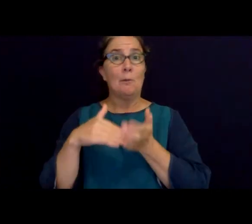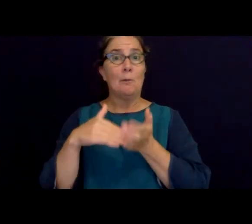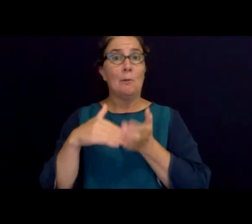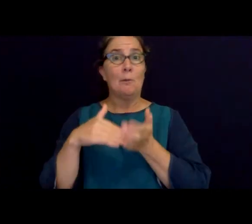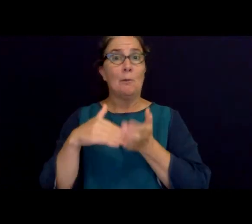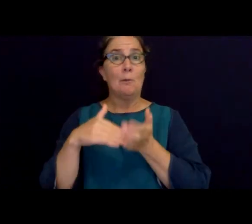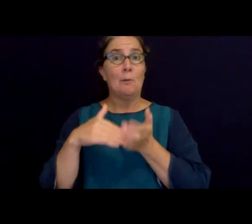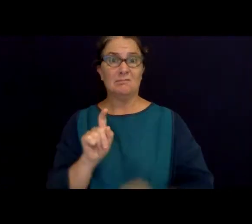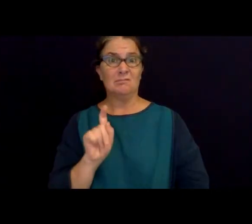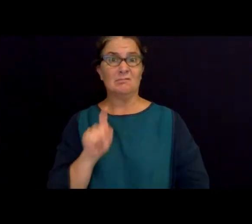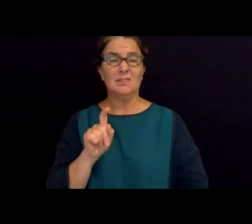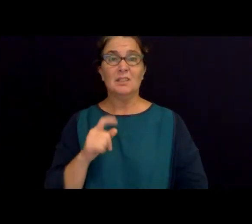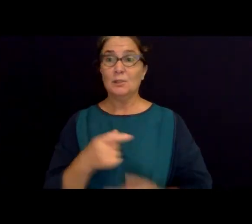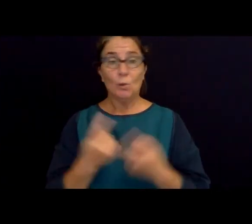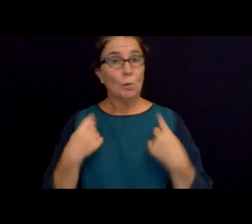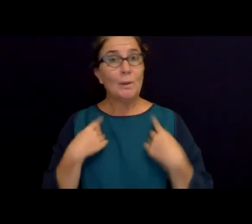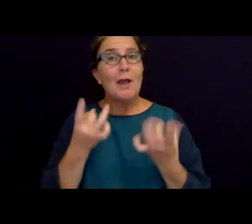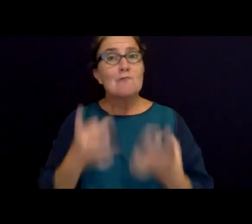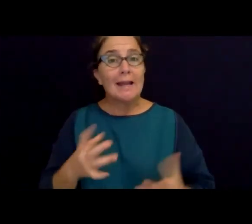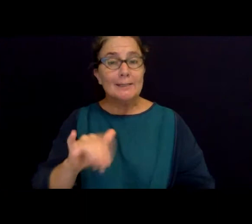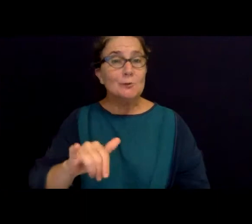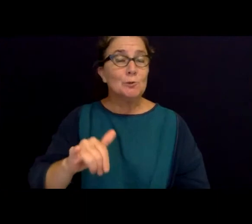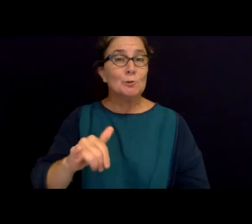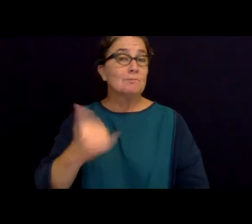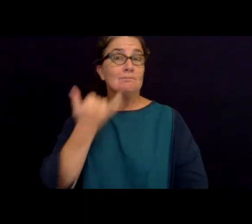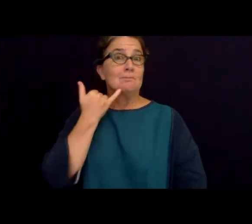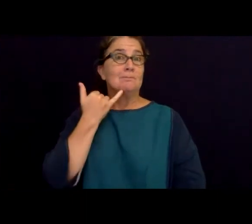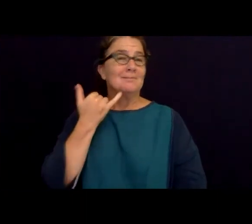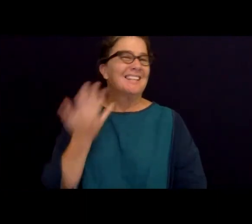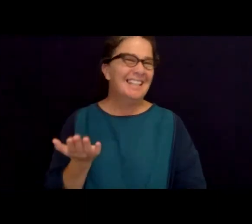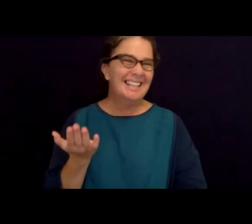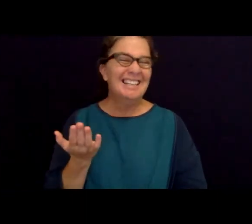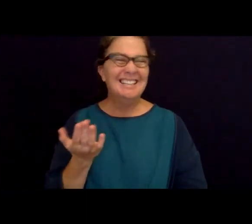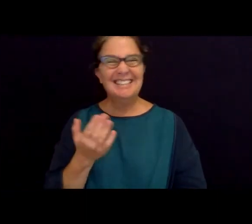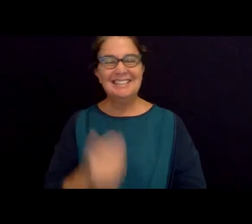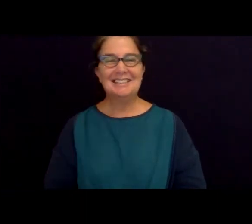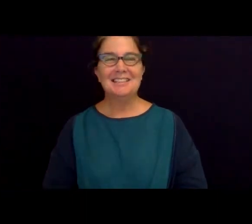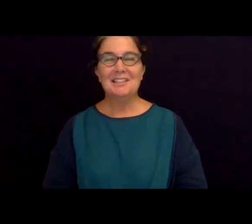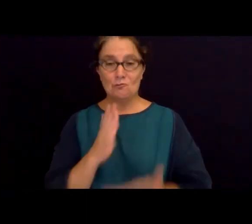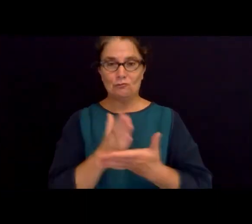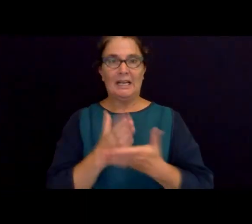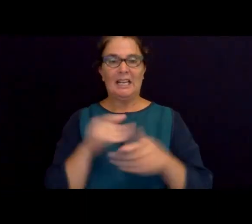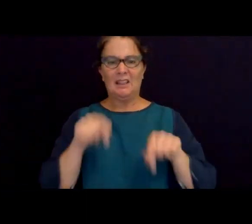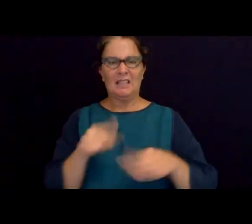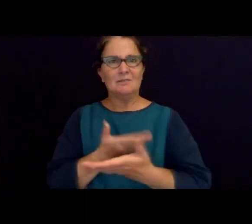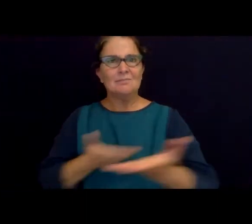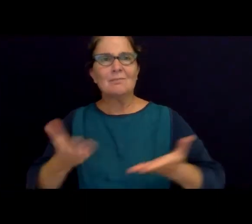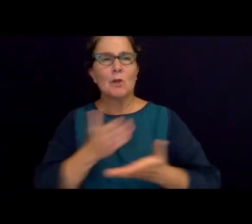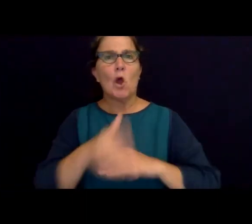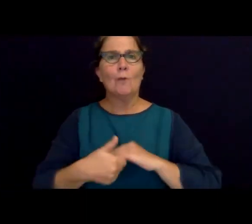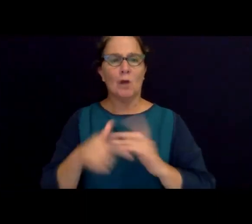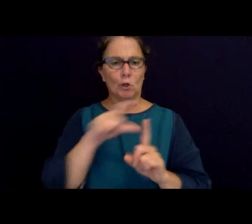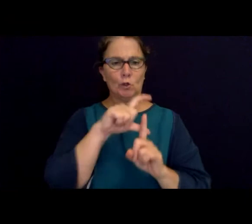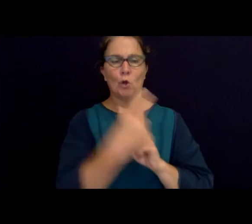We're ready to take your call as they say. This discussion is of course about cultural burning and